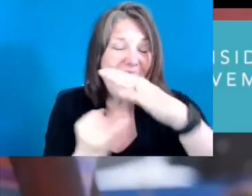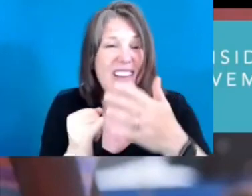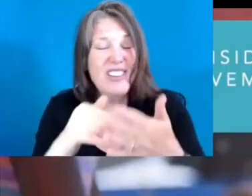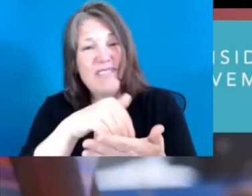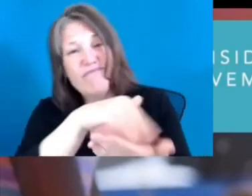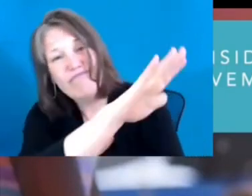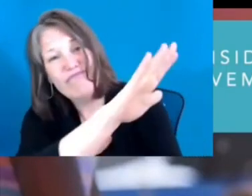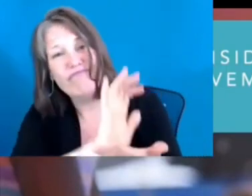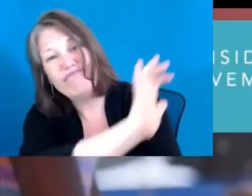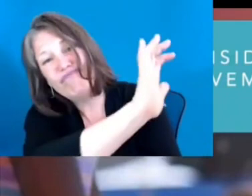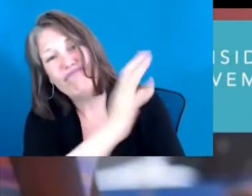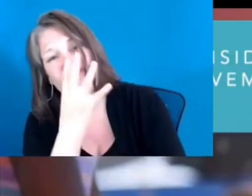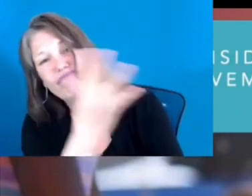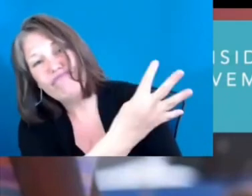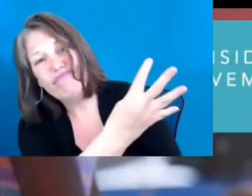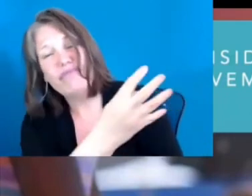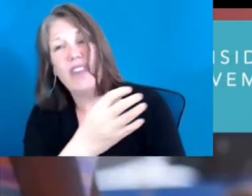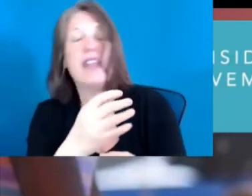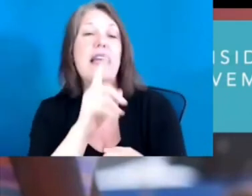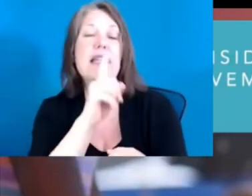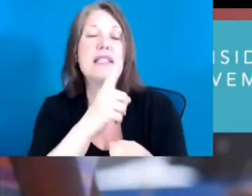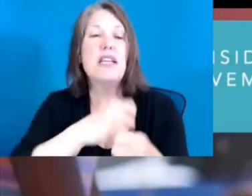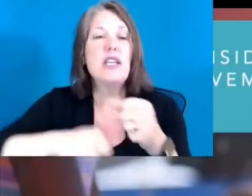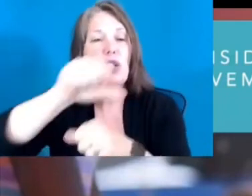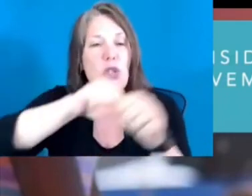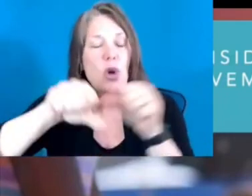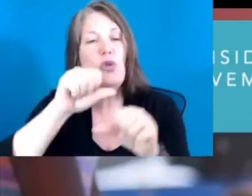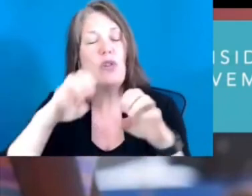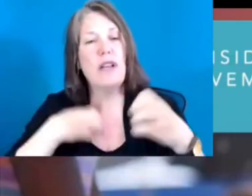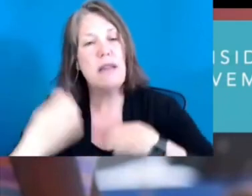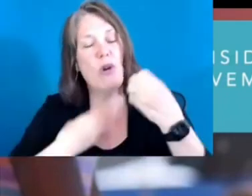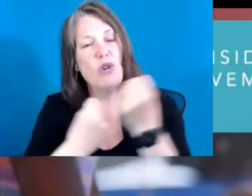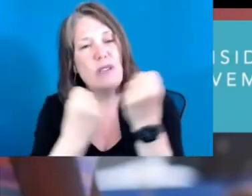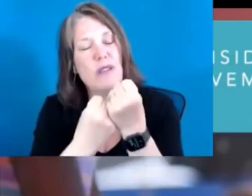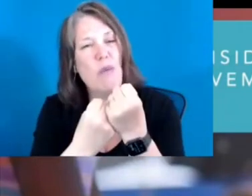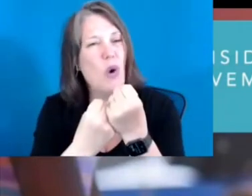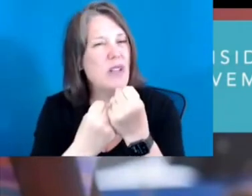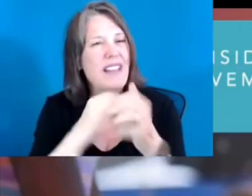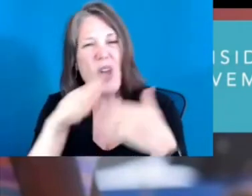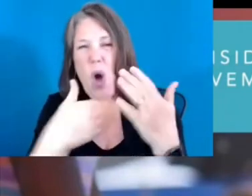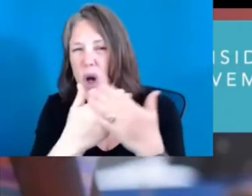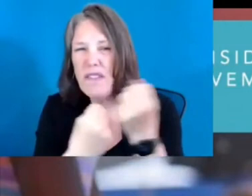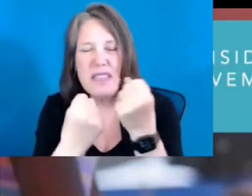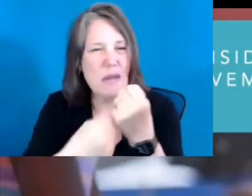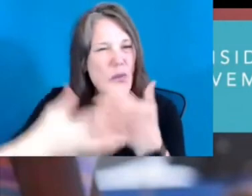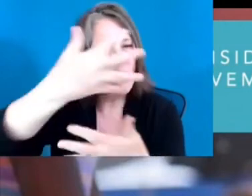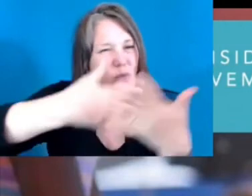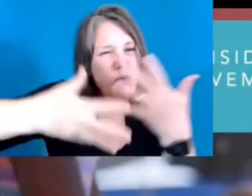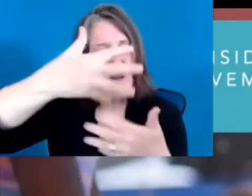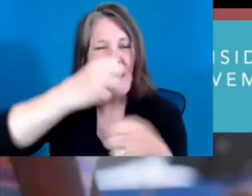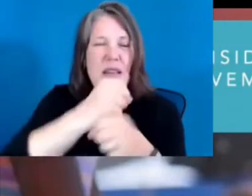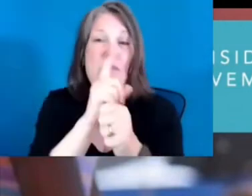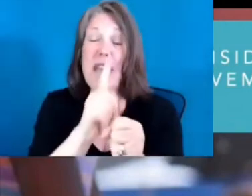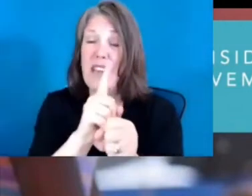and left behind. It's social emotional supports. It's all the wraparound supports. It's making sure